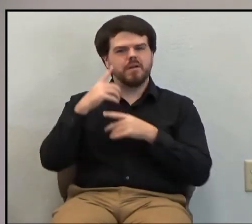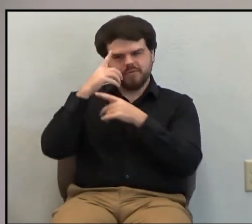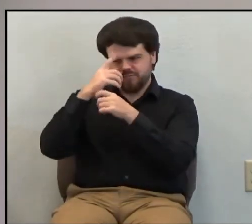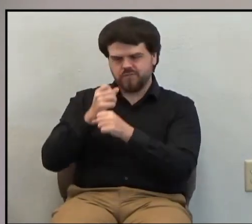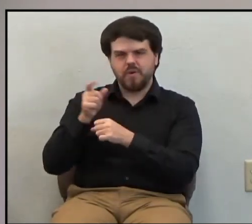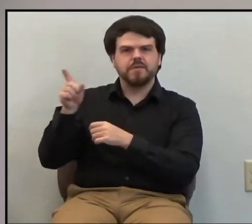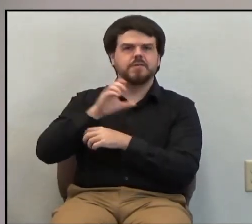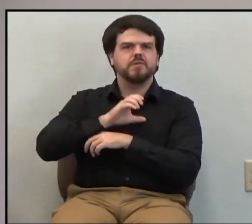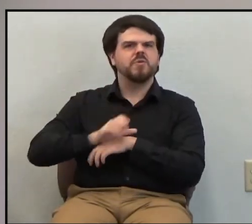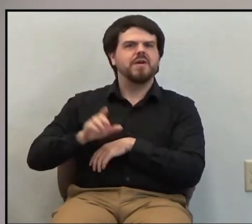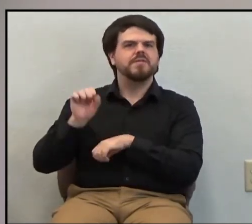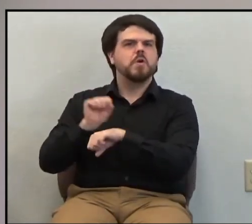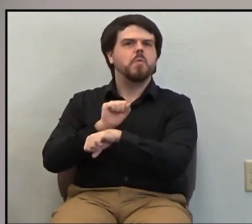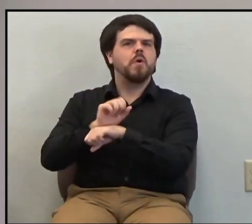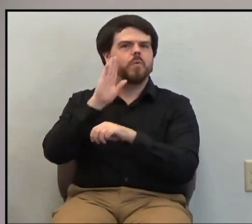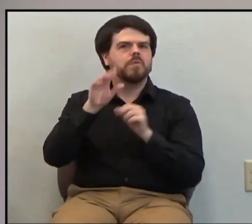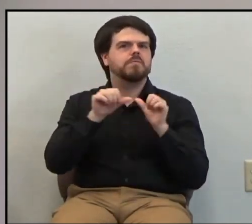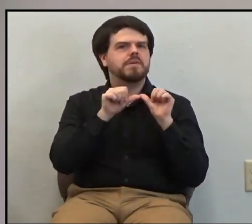continue on.